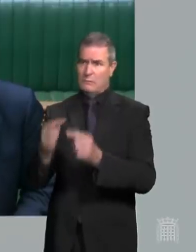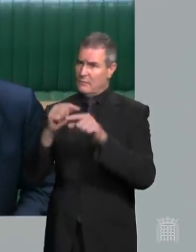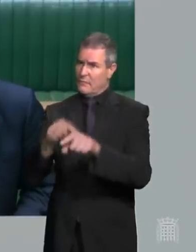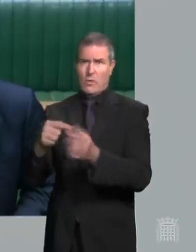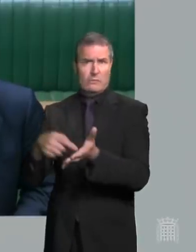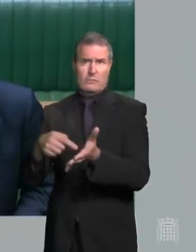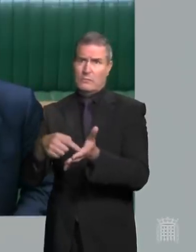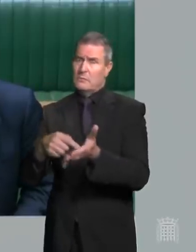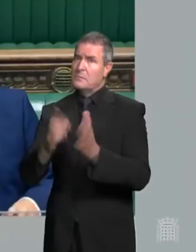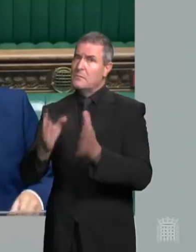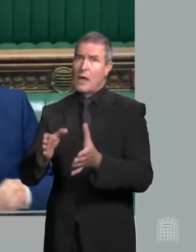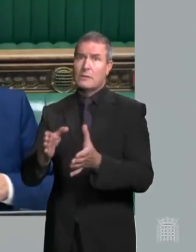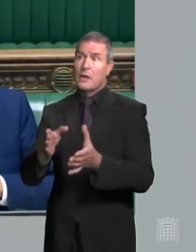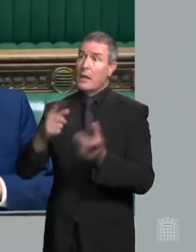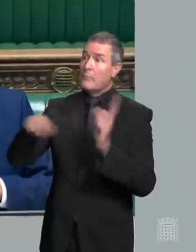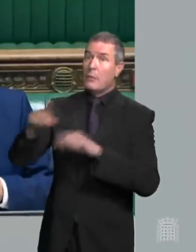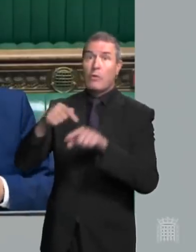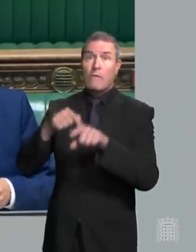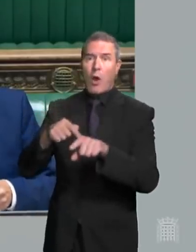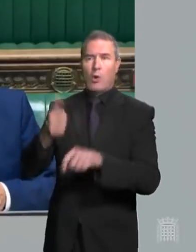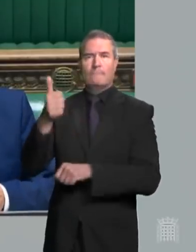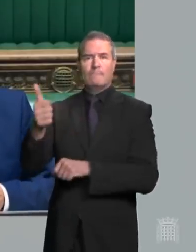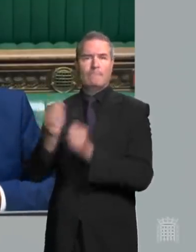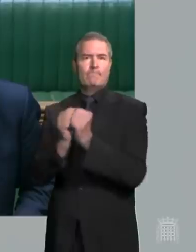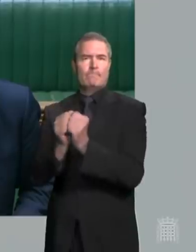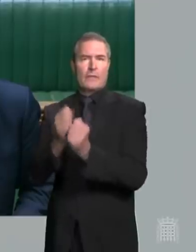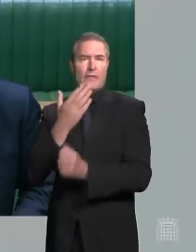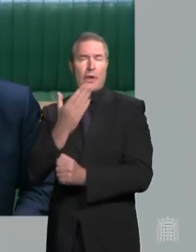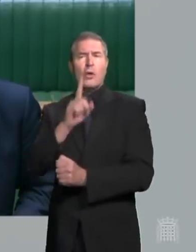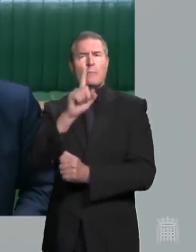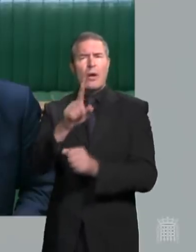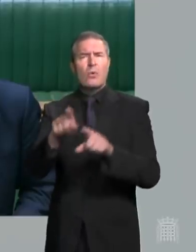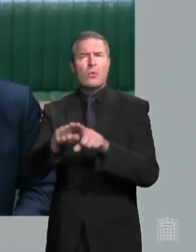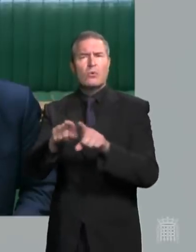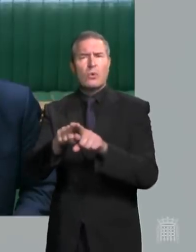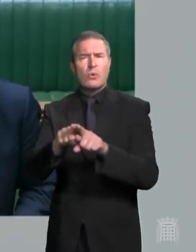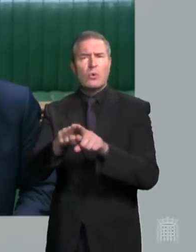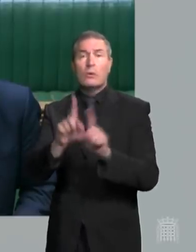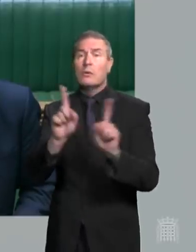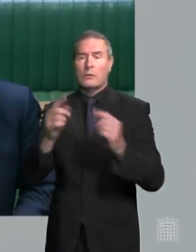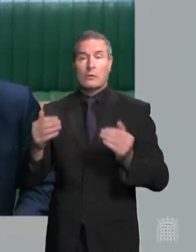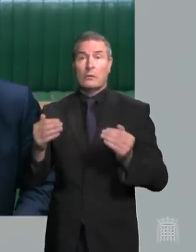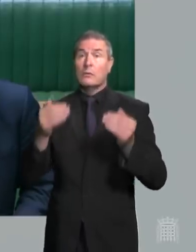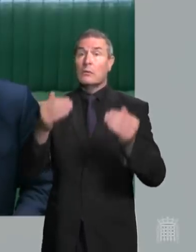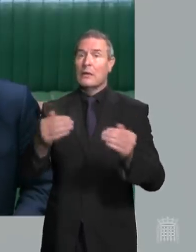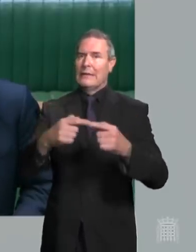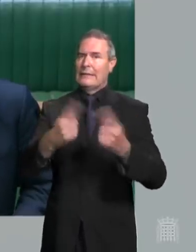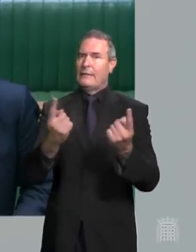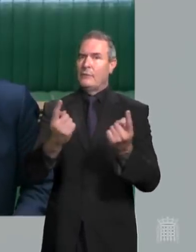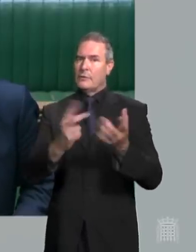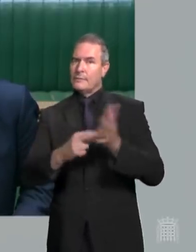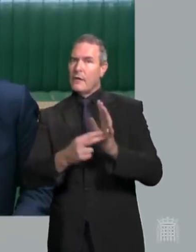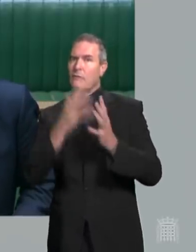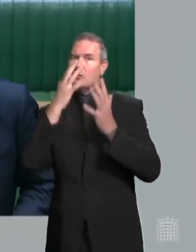who are doing it. But, of course, what we're also doing is moving to a system of